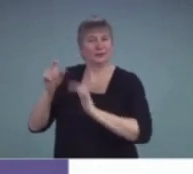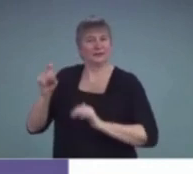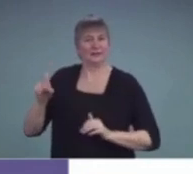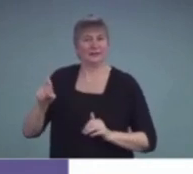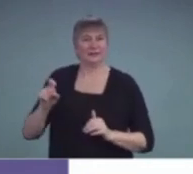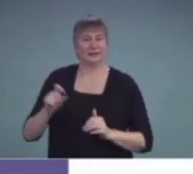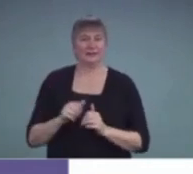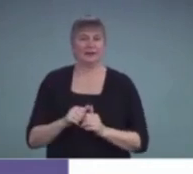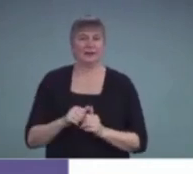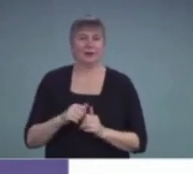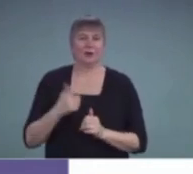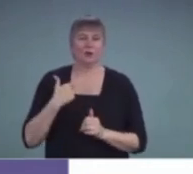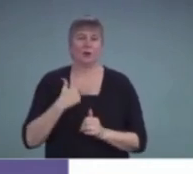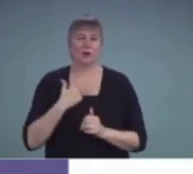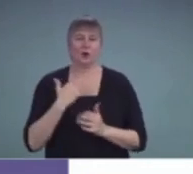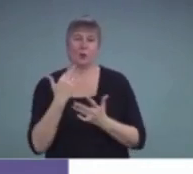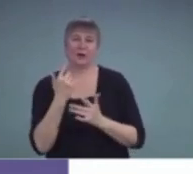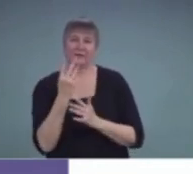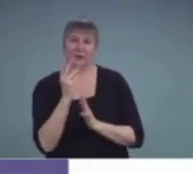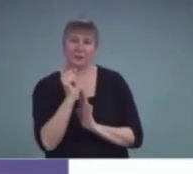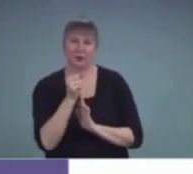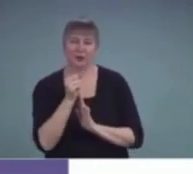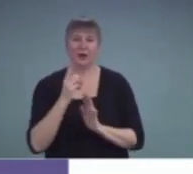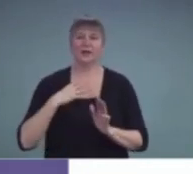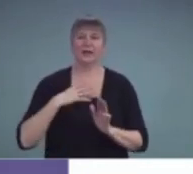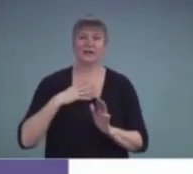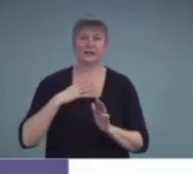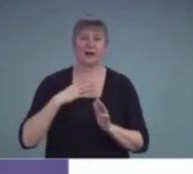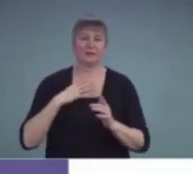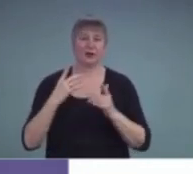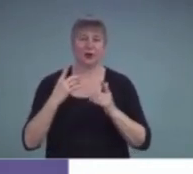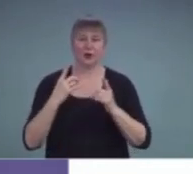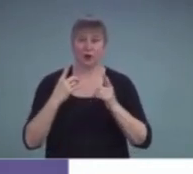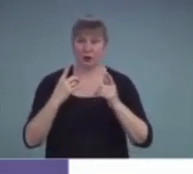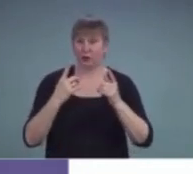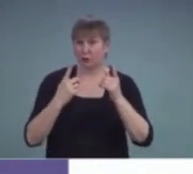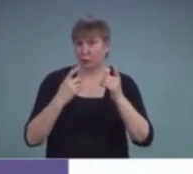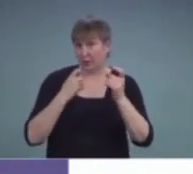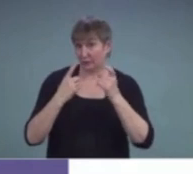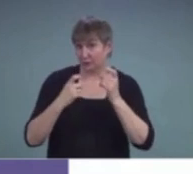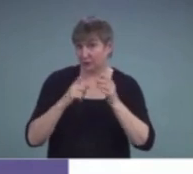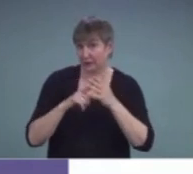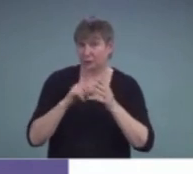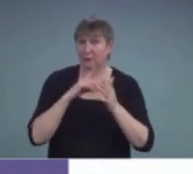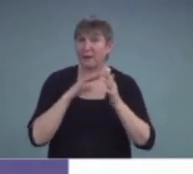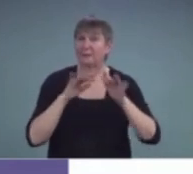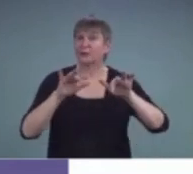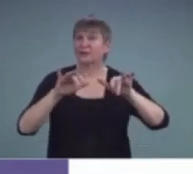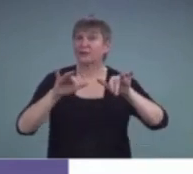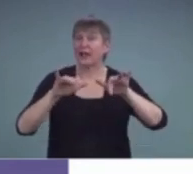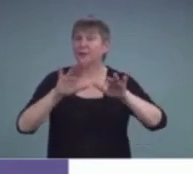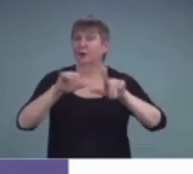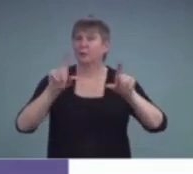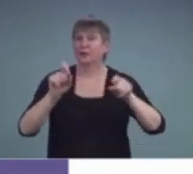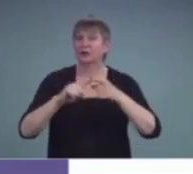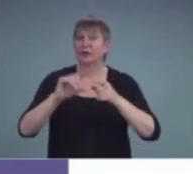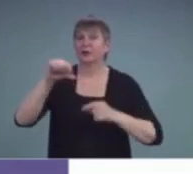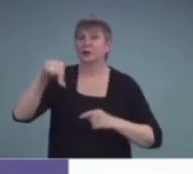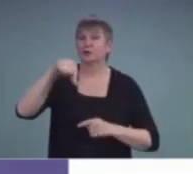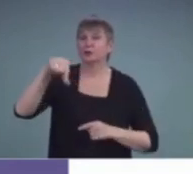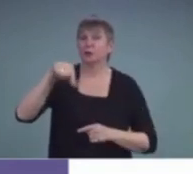We're going to wait a couple of moments just in case there are some questions. Remember to put them in the Q&A at the bottom of the screen.